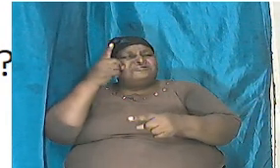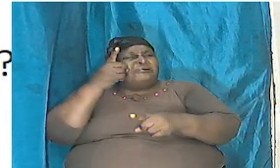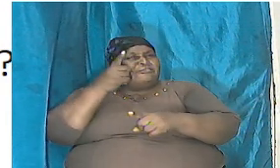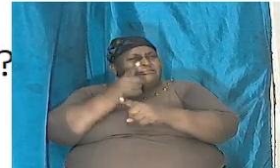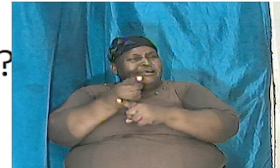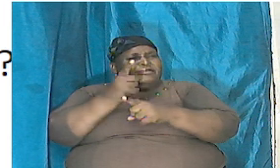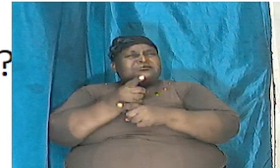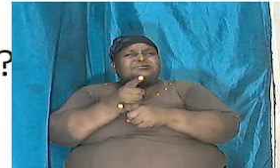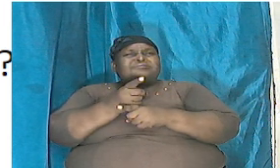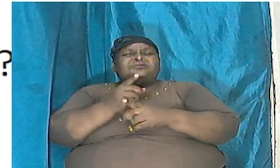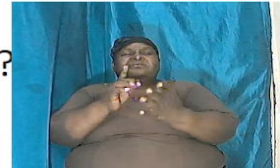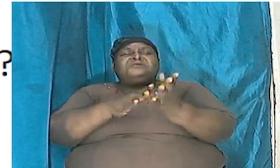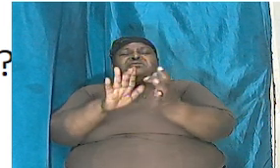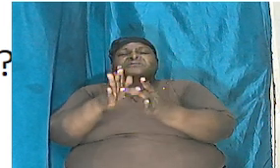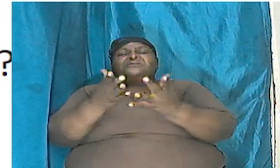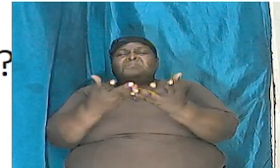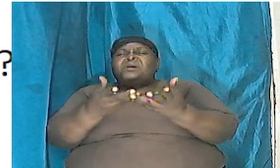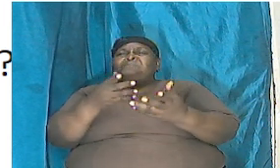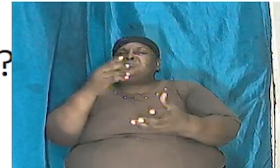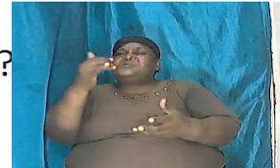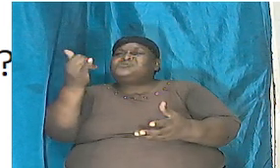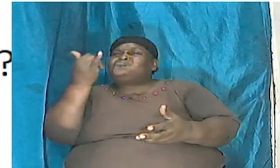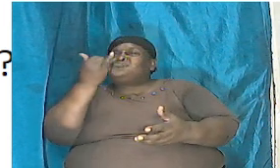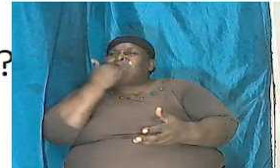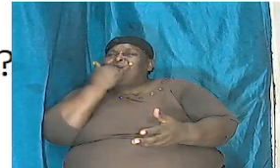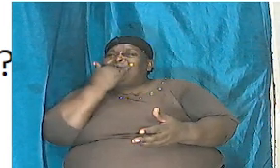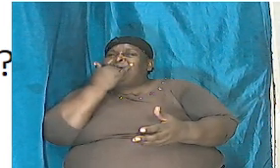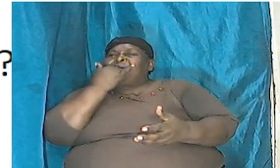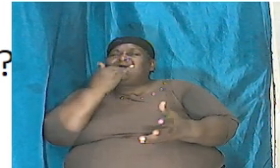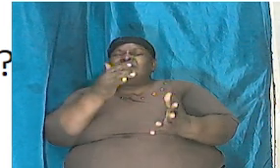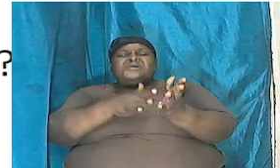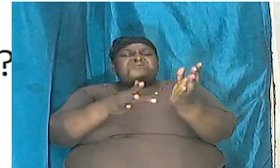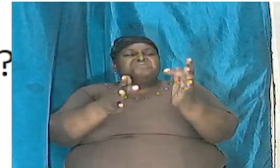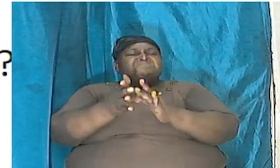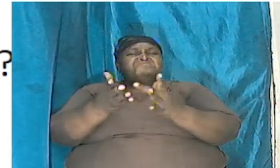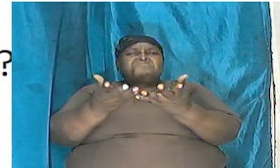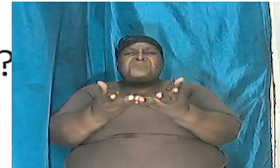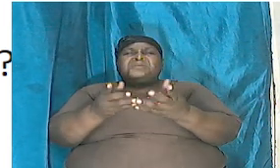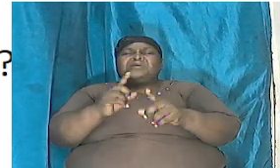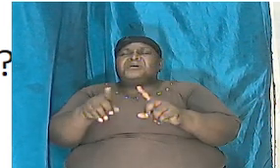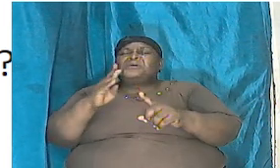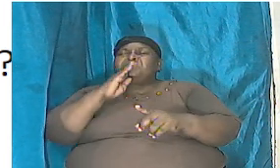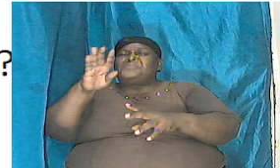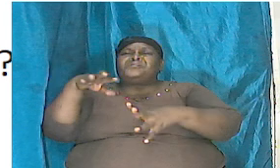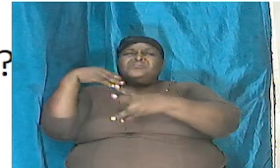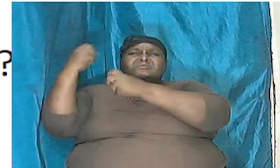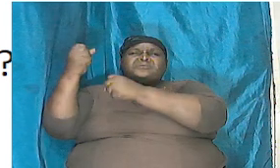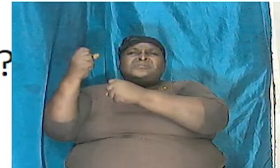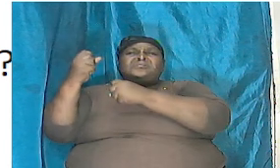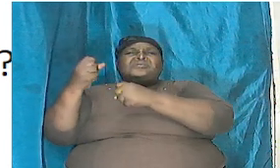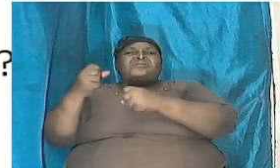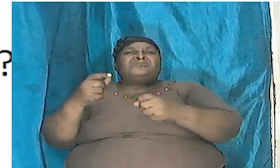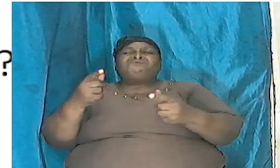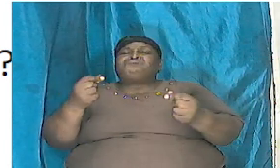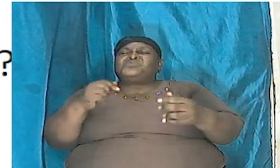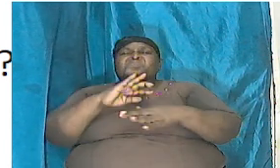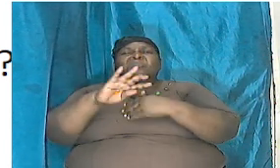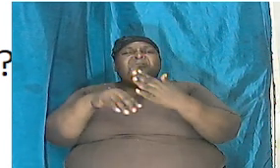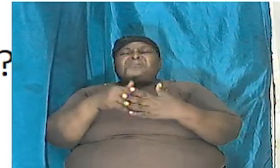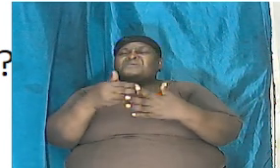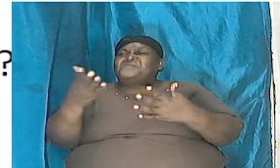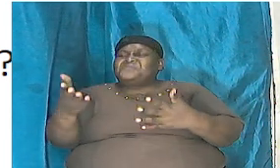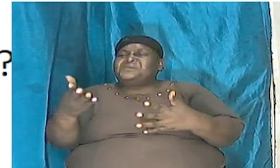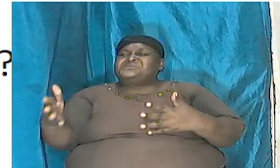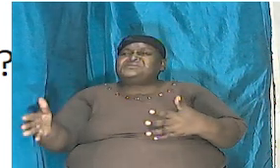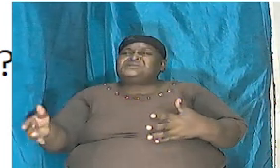is wrong the Bible cannot be trusted they do all of these things and say